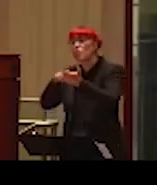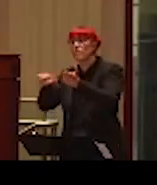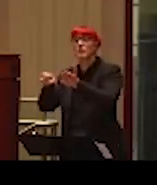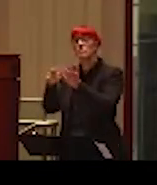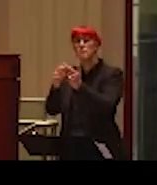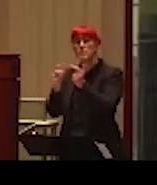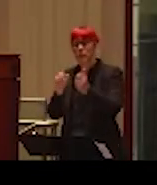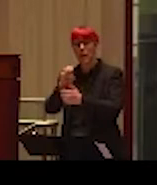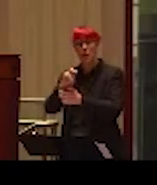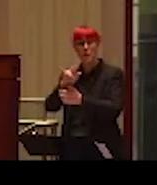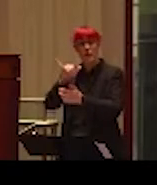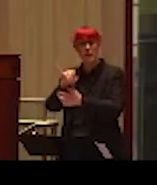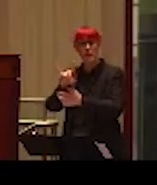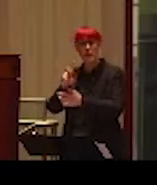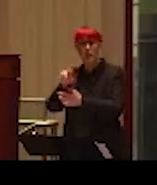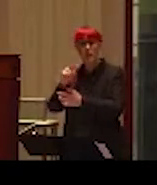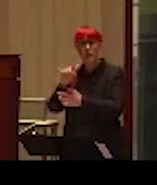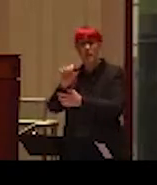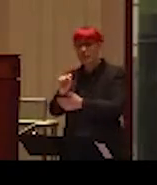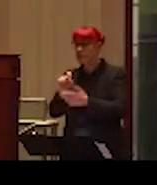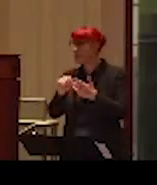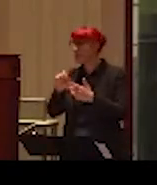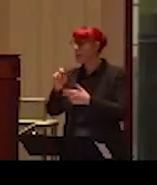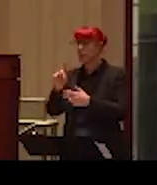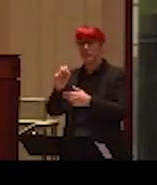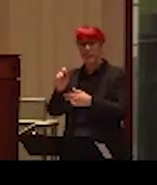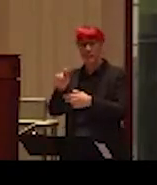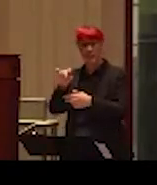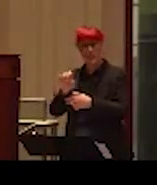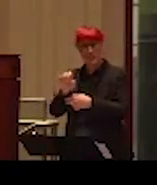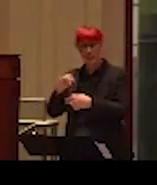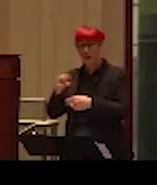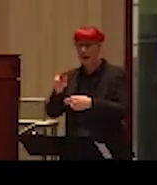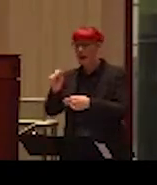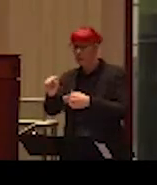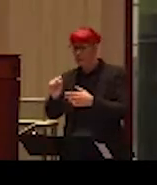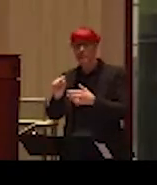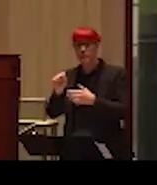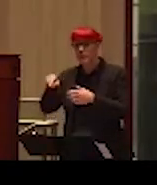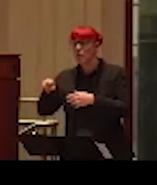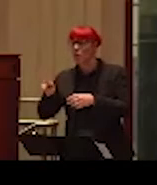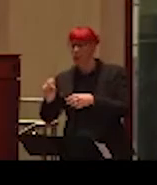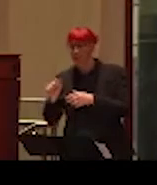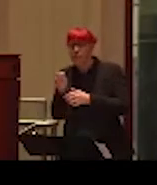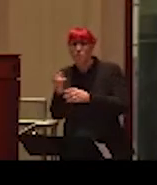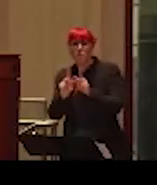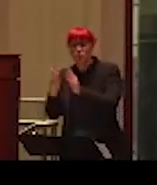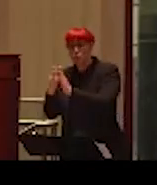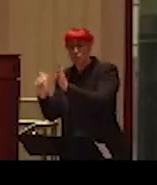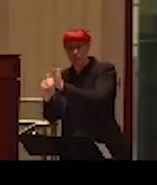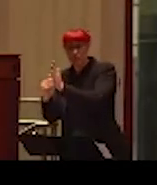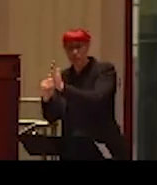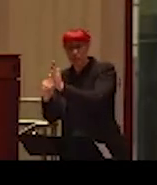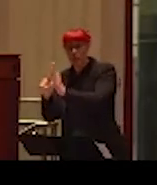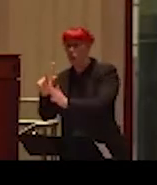Emily Douglas and Denise Hines in the United States, and there are people in New Zealand, Louise Dixon